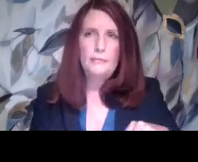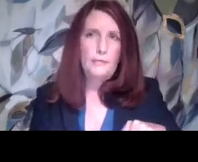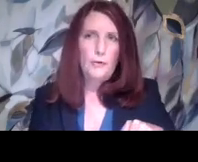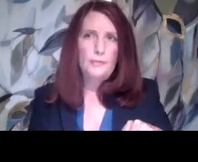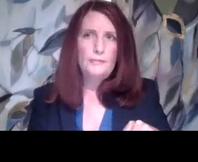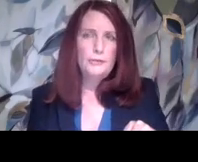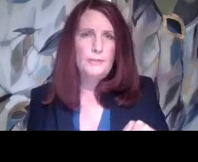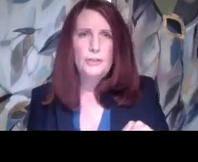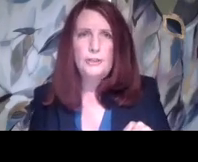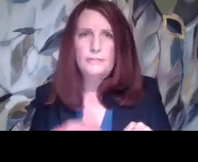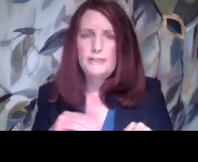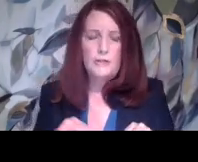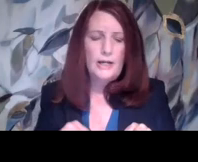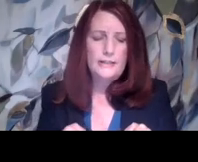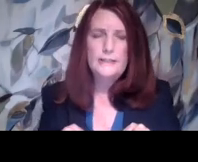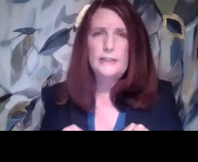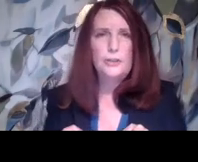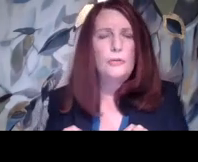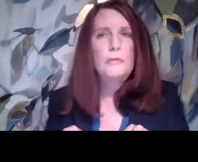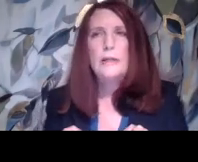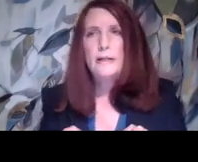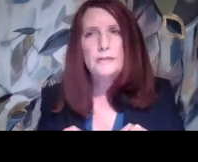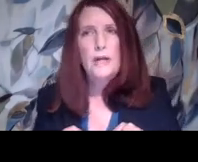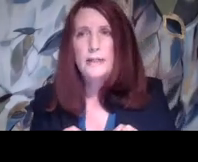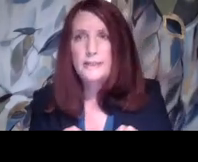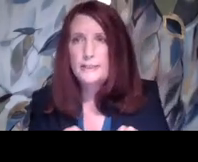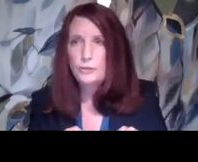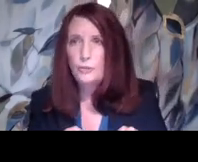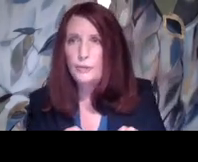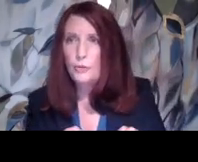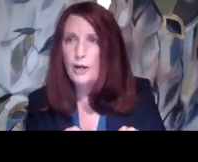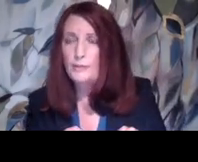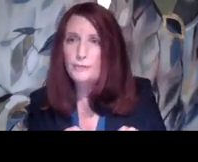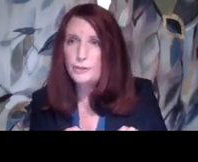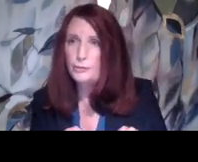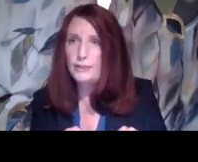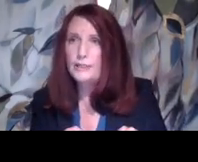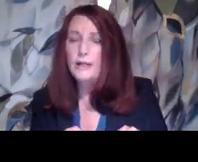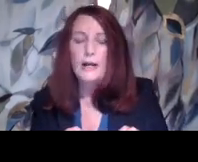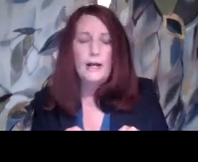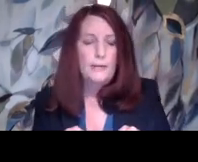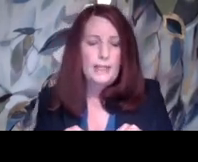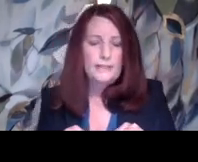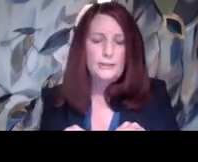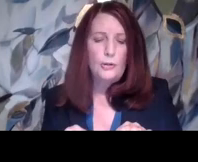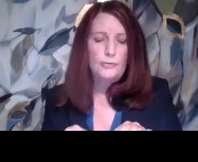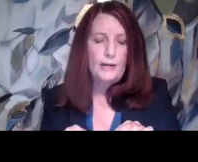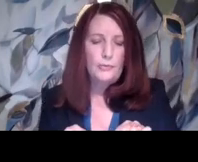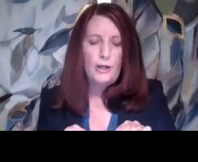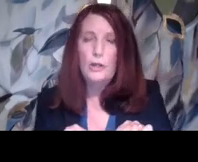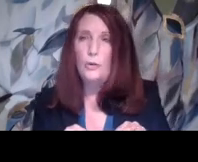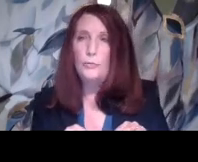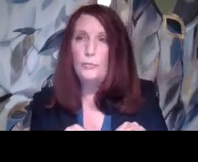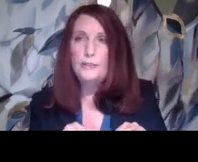a form of discrimination. That's not an essential, that's not an essential requirement for tutoring. Um, and so